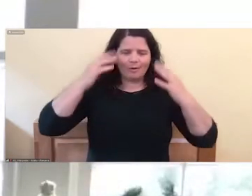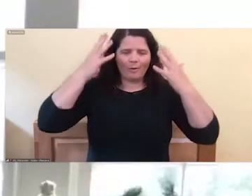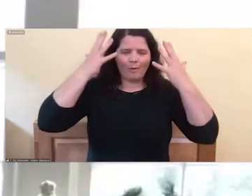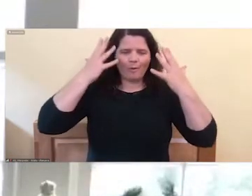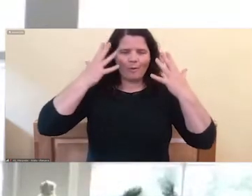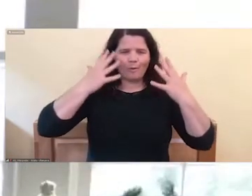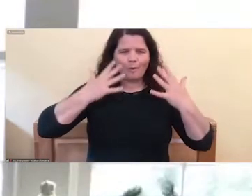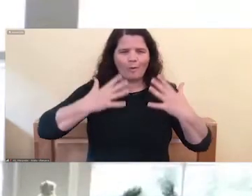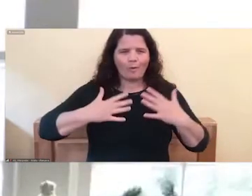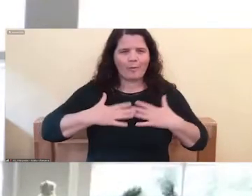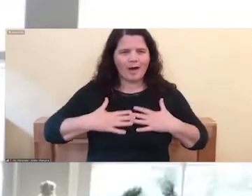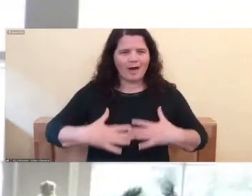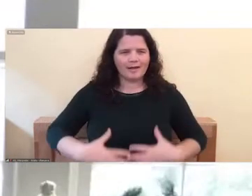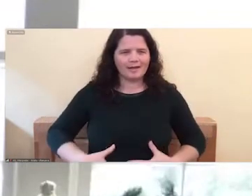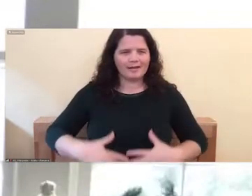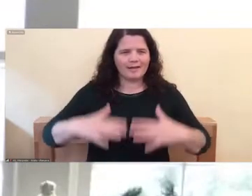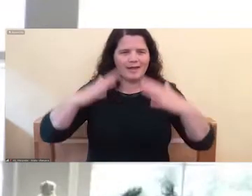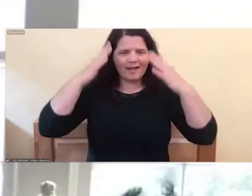and out.